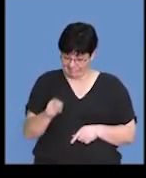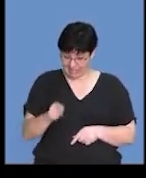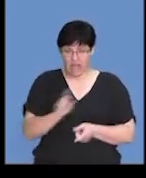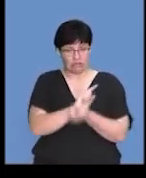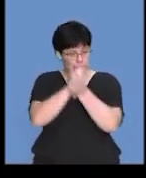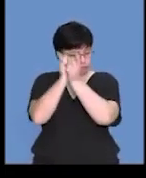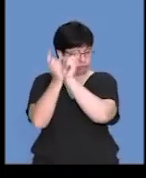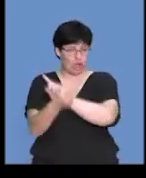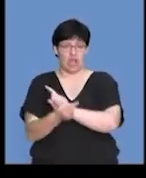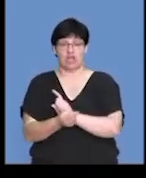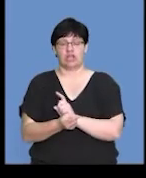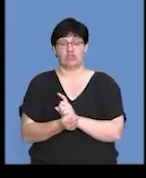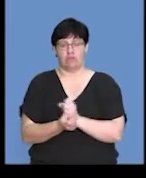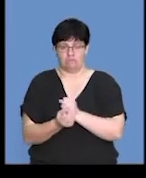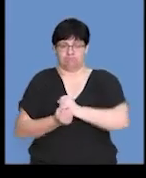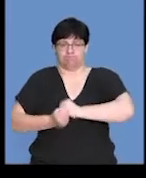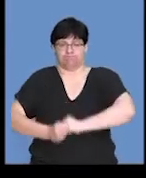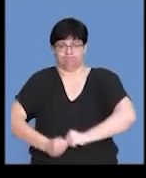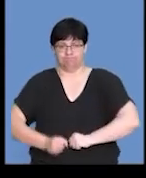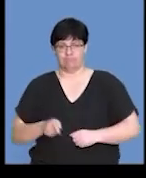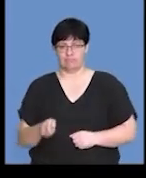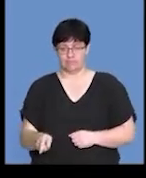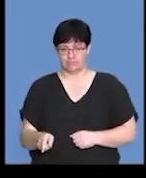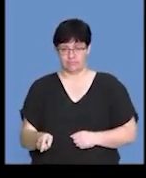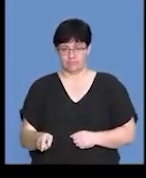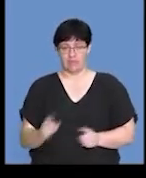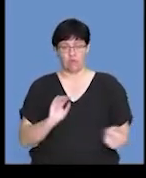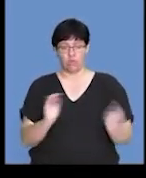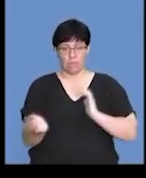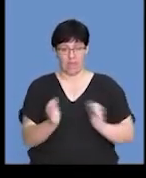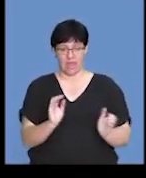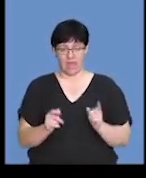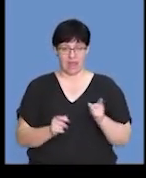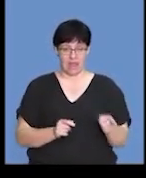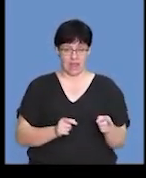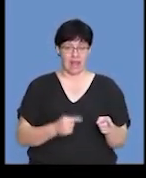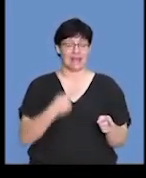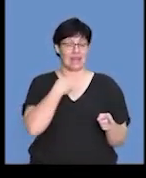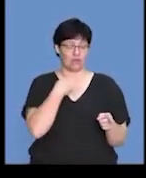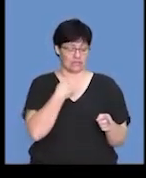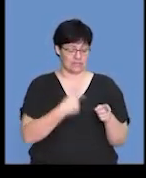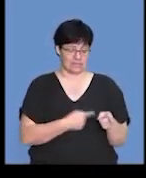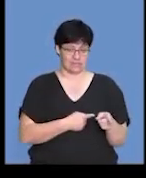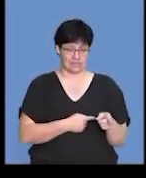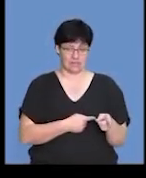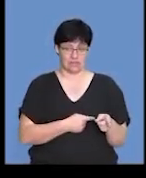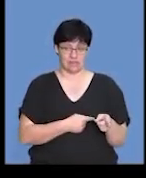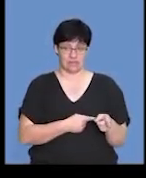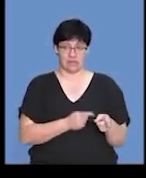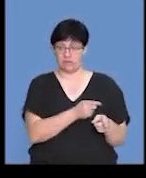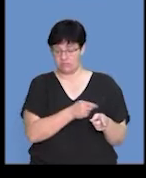changes in the body mass. If we compare the group that had thyroxin, we would see that